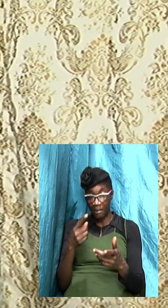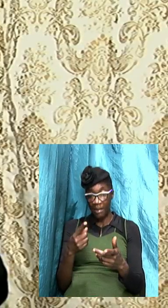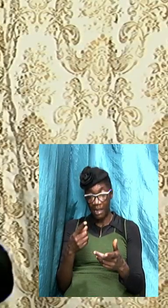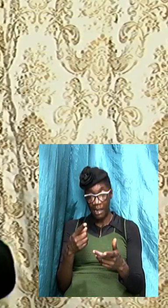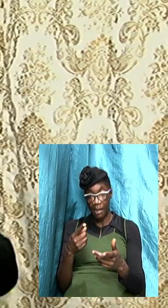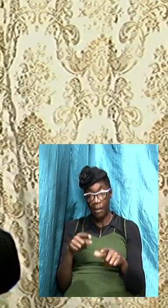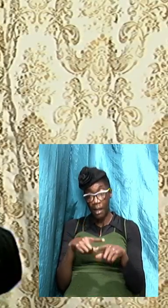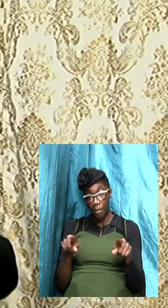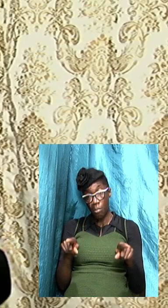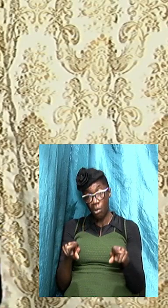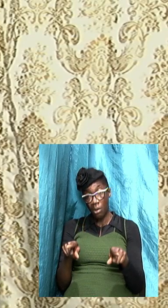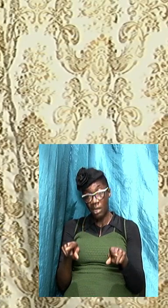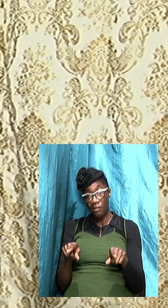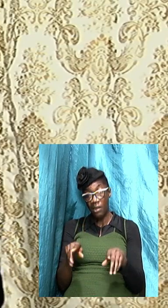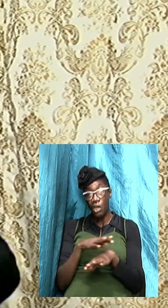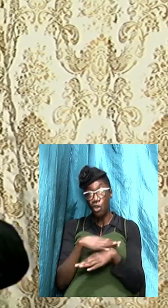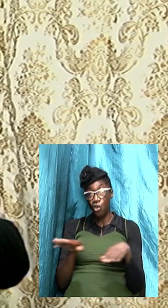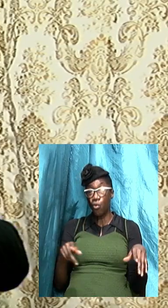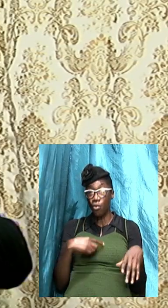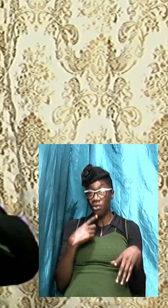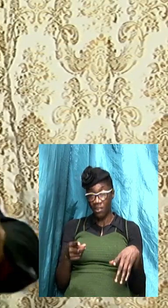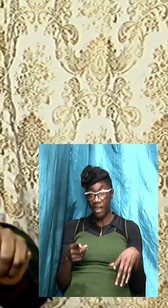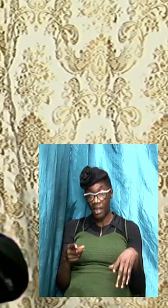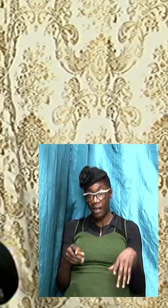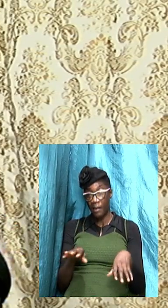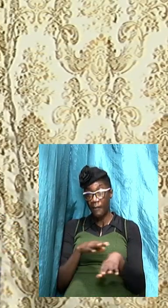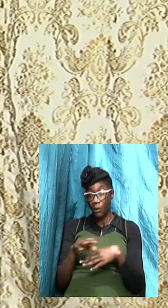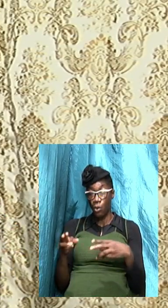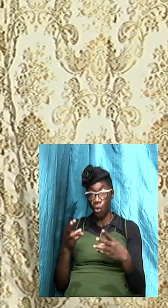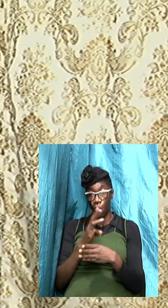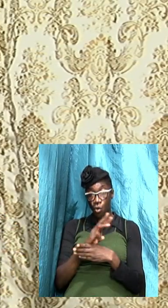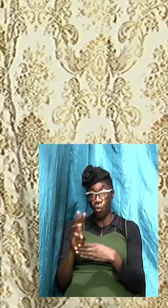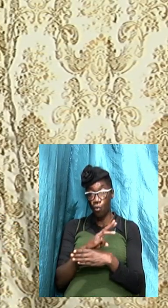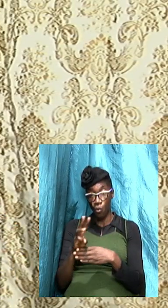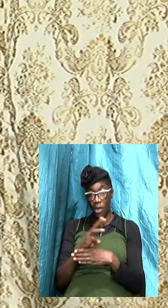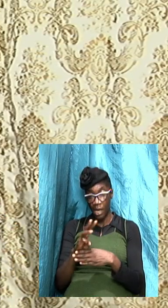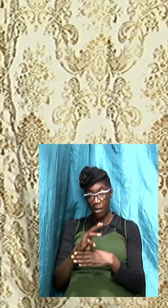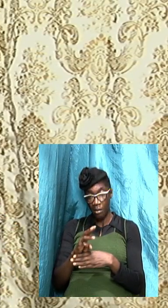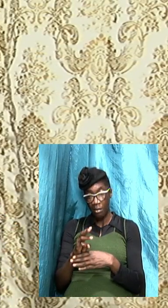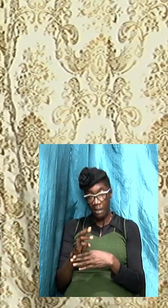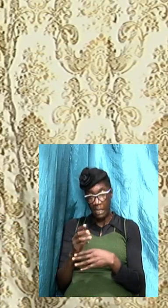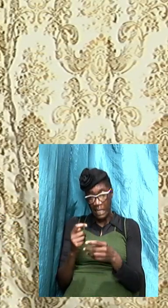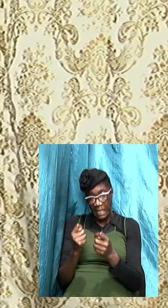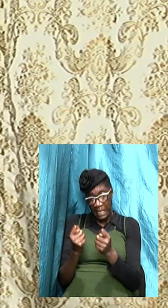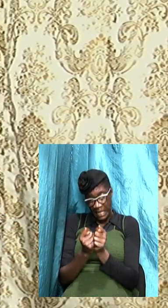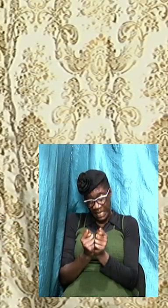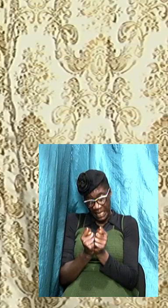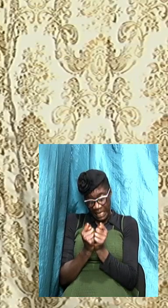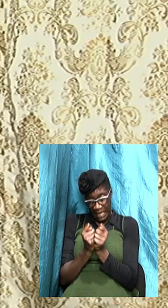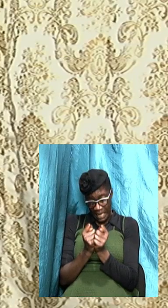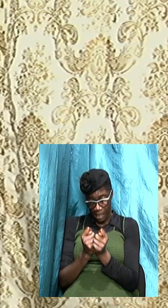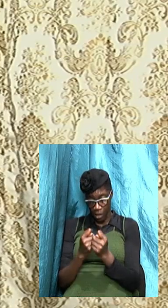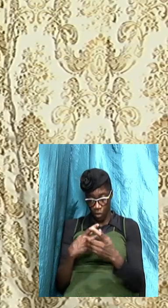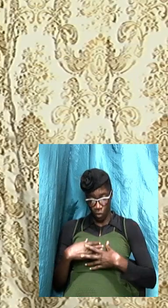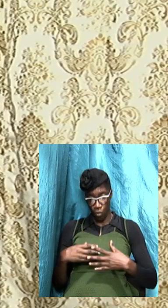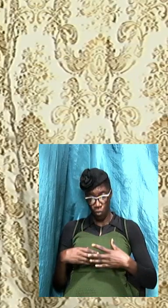but if it don't say don't wear tight clothes to expose yourself